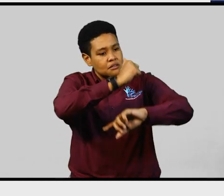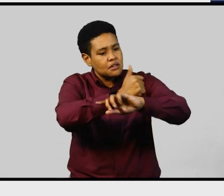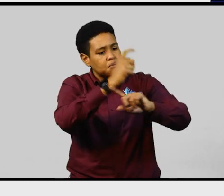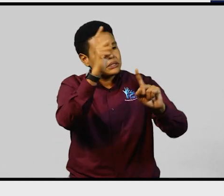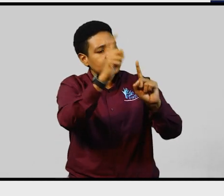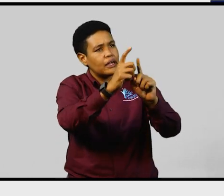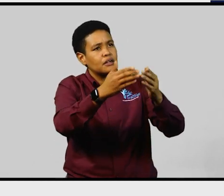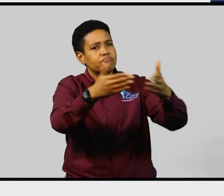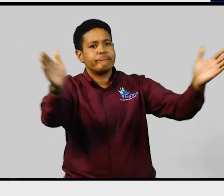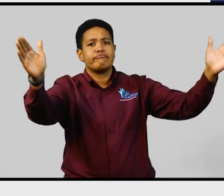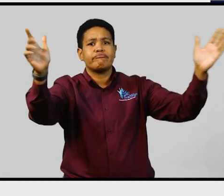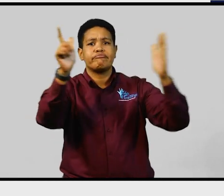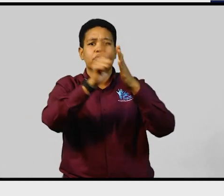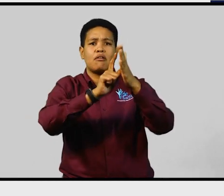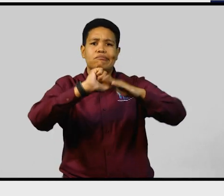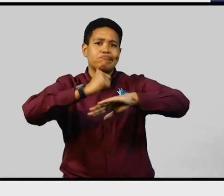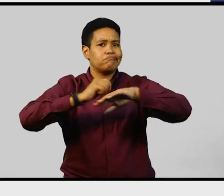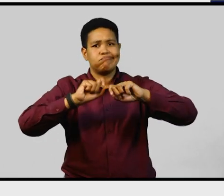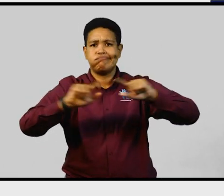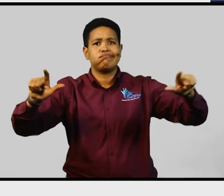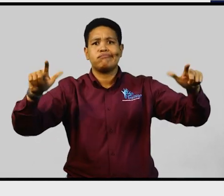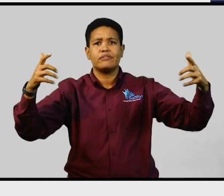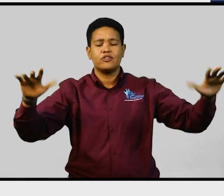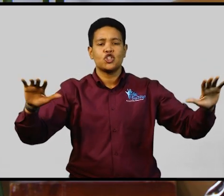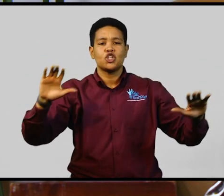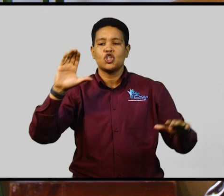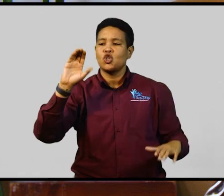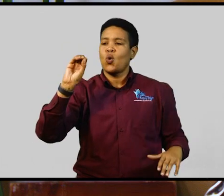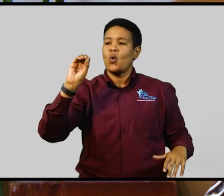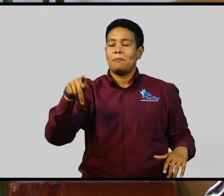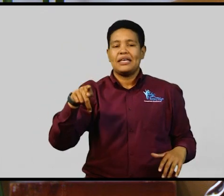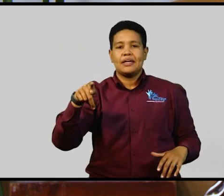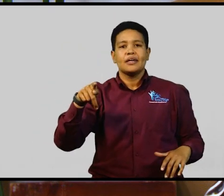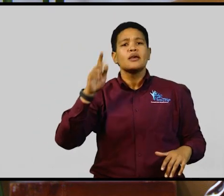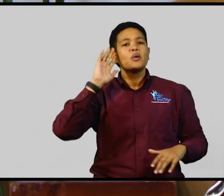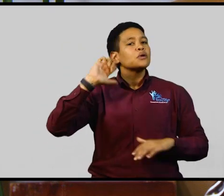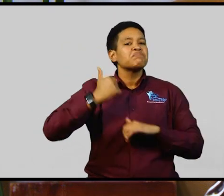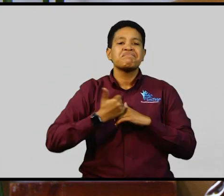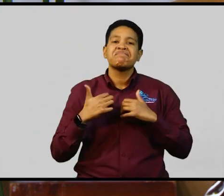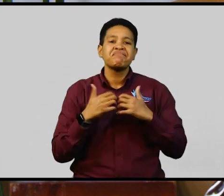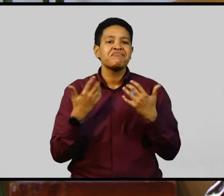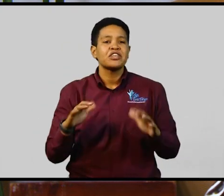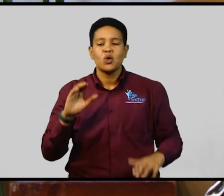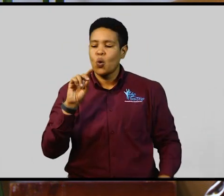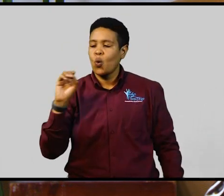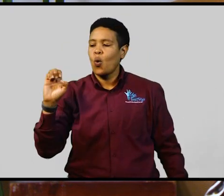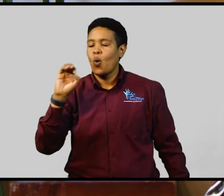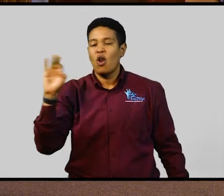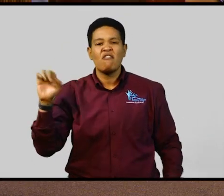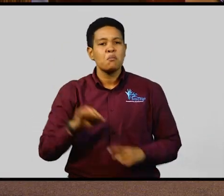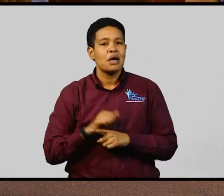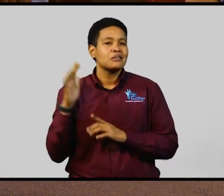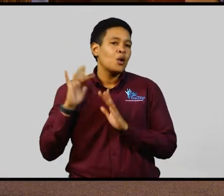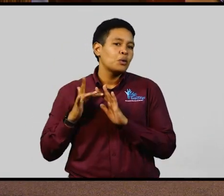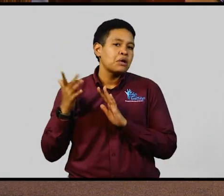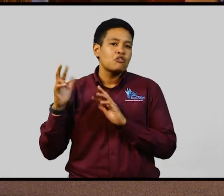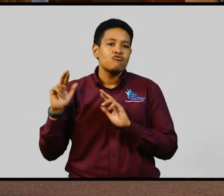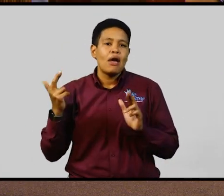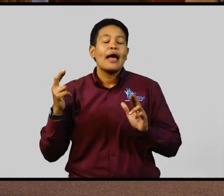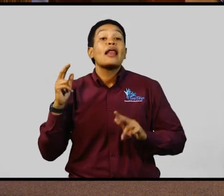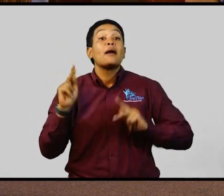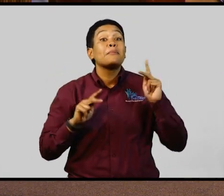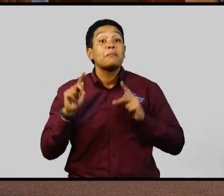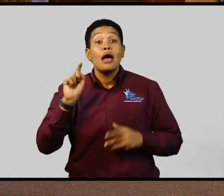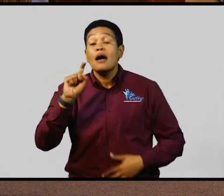legislation, that the codes of practice will be in place on the website. And individuals